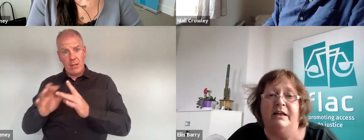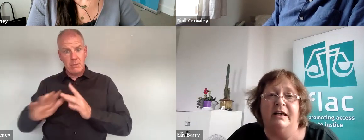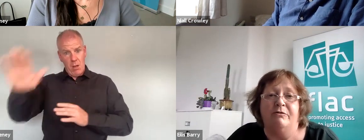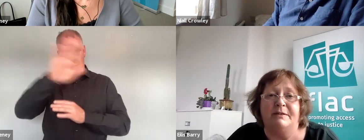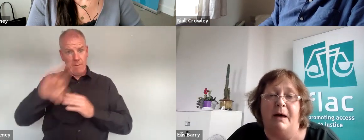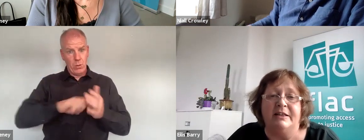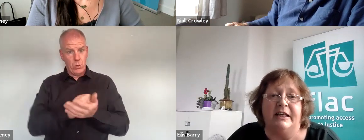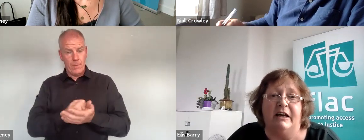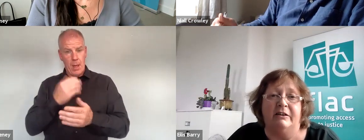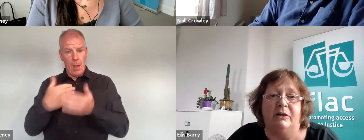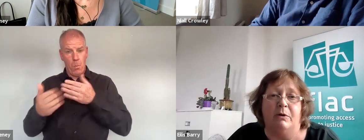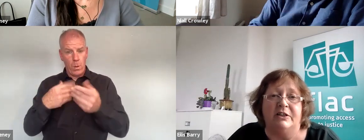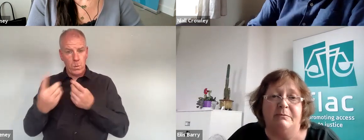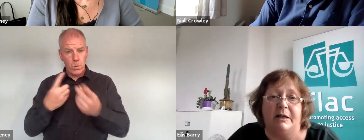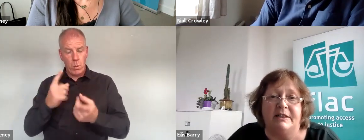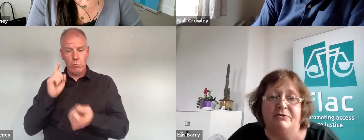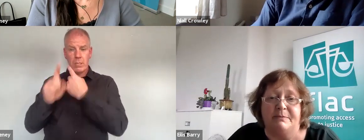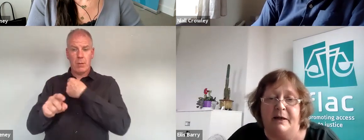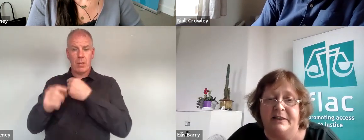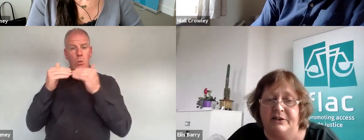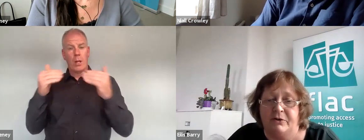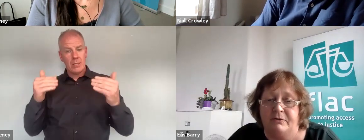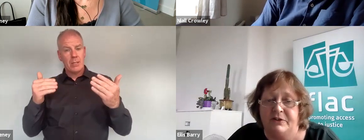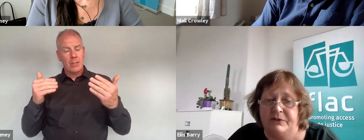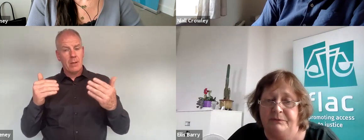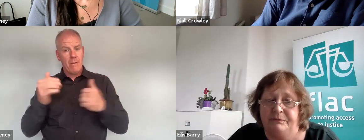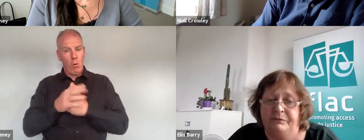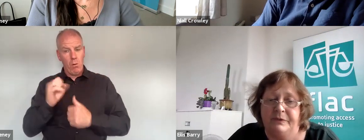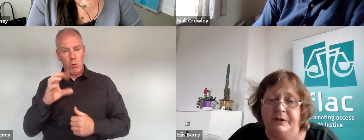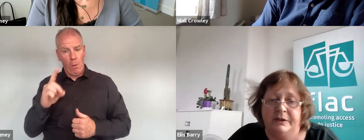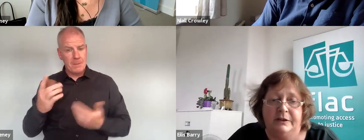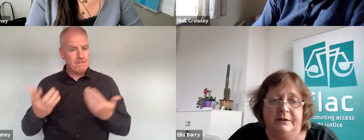on responding on equality bodies responding to COVID